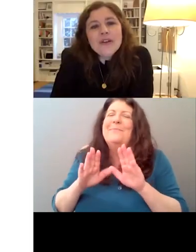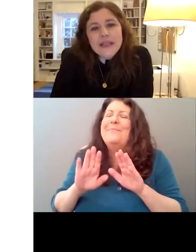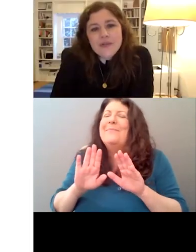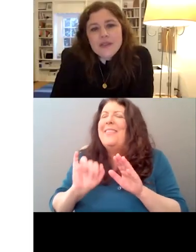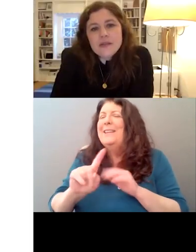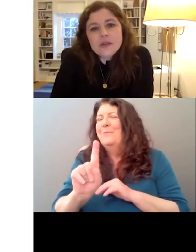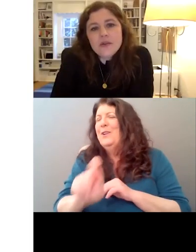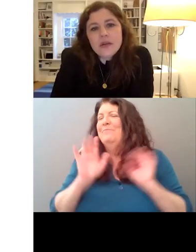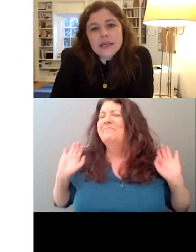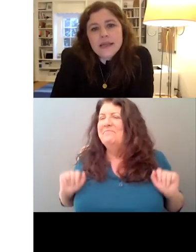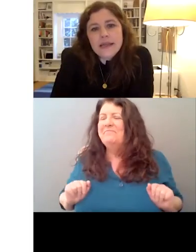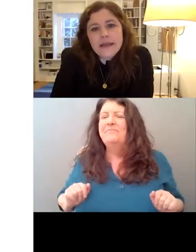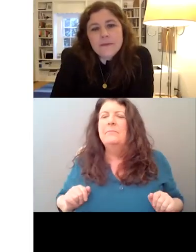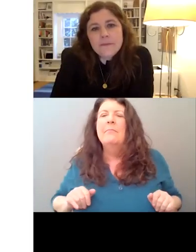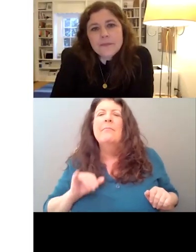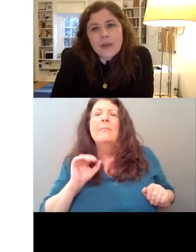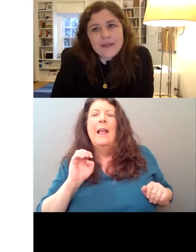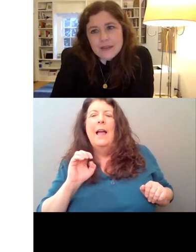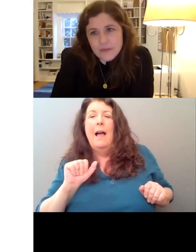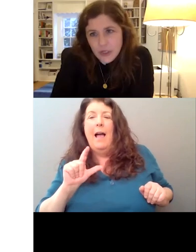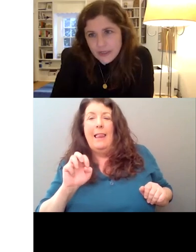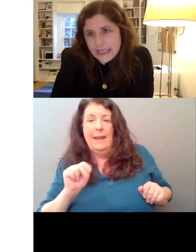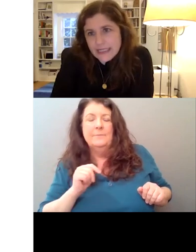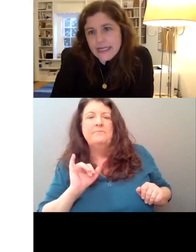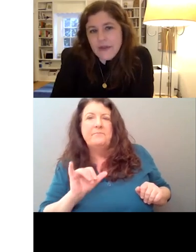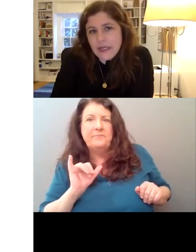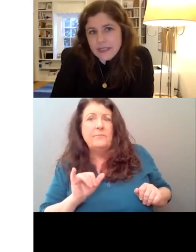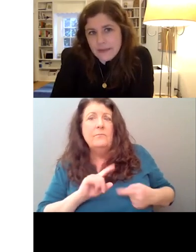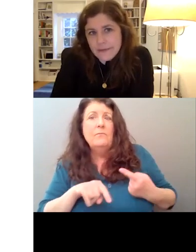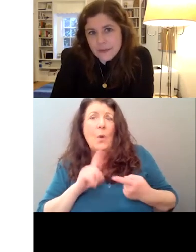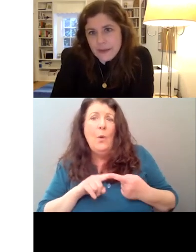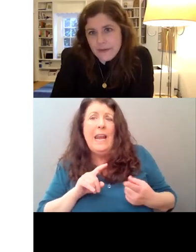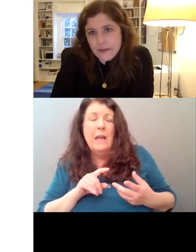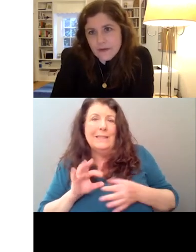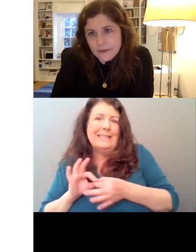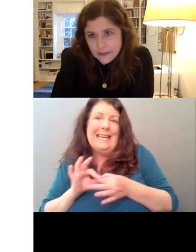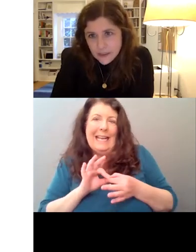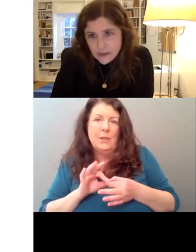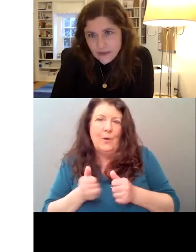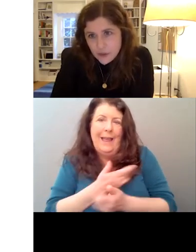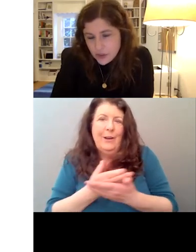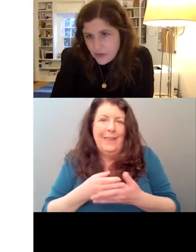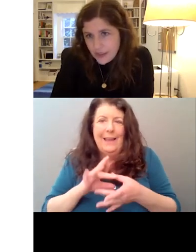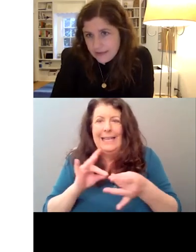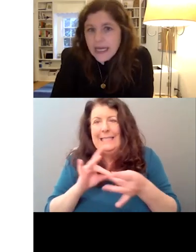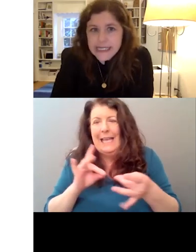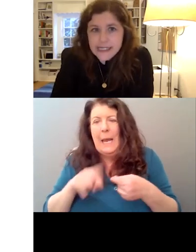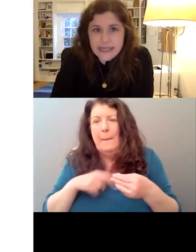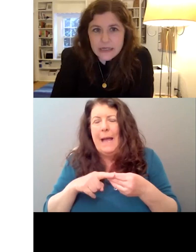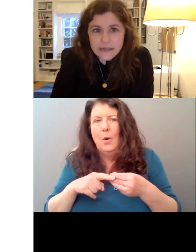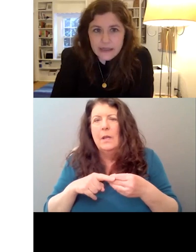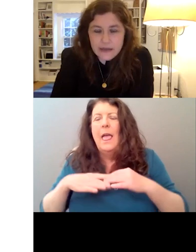Well, okay. So this is so as I, um, that, you know, connected to everything I was saying before about the, the layers of truth and